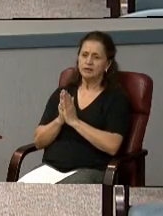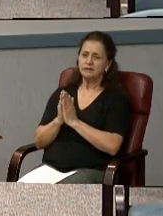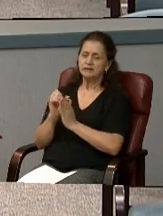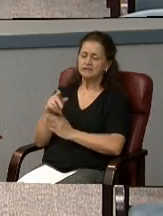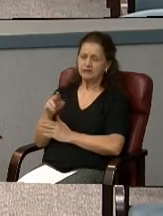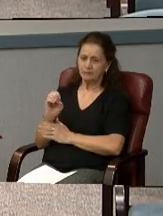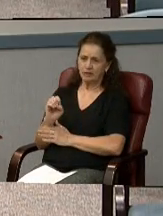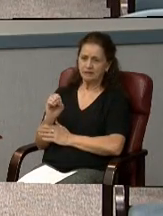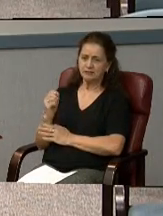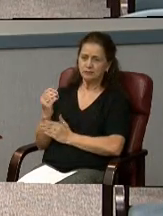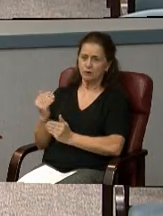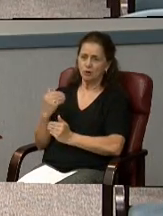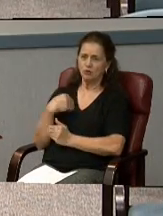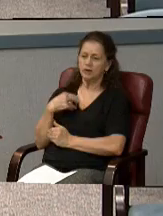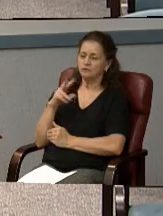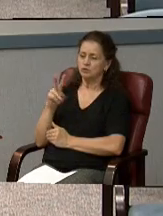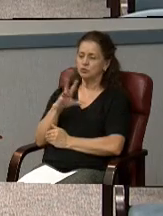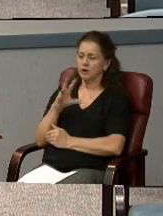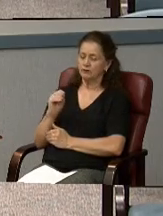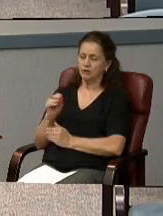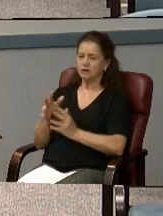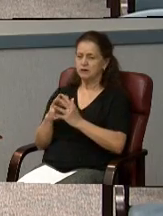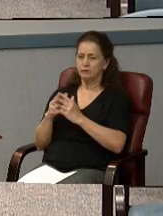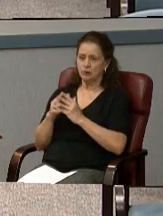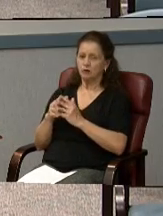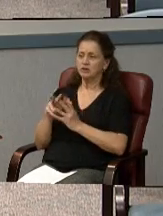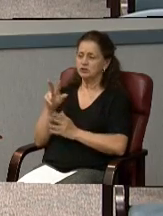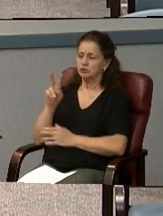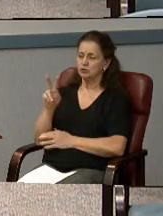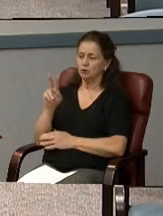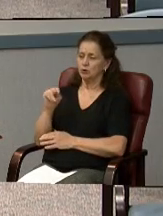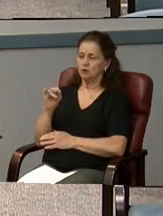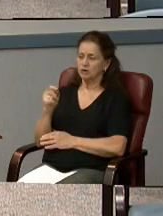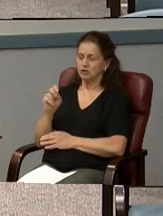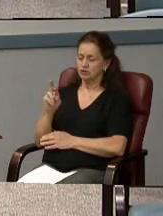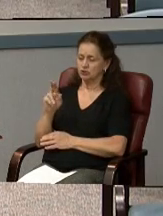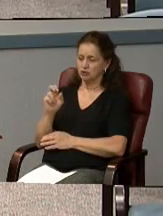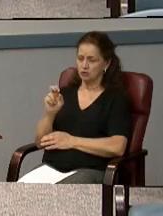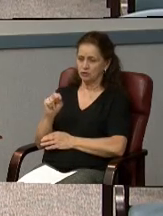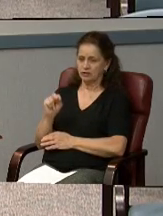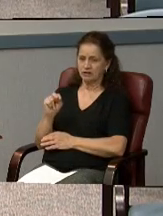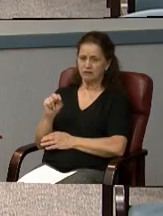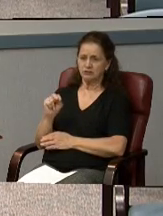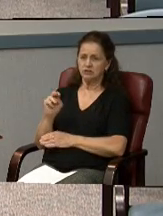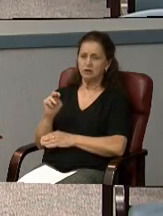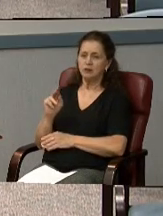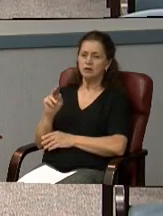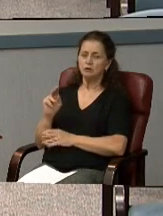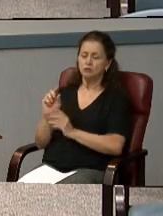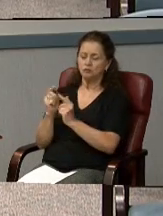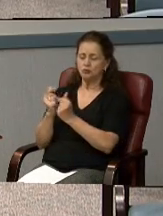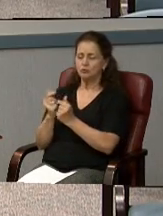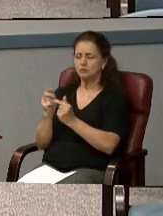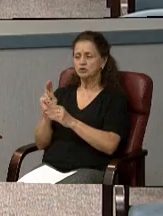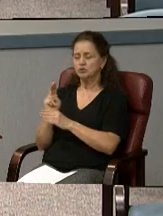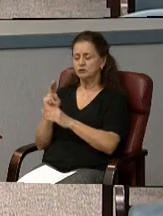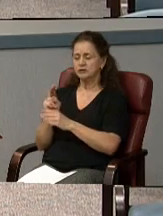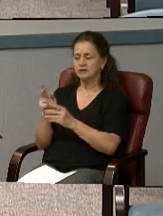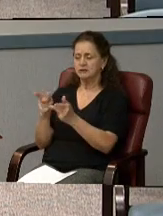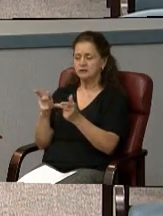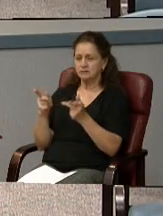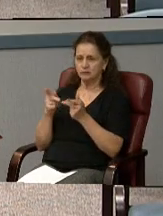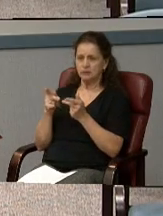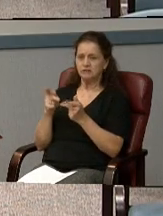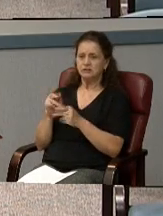two African American and two Nigerian churches utilizing space at Oakland's. We once again